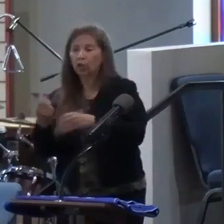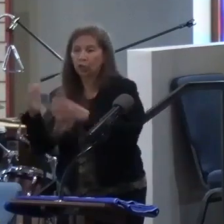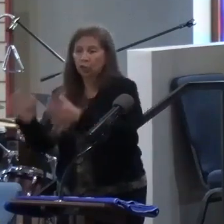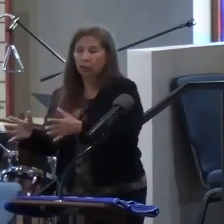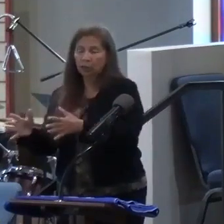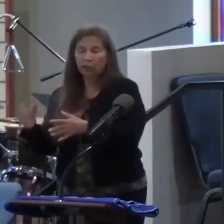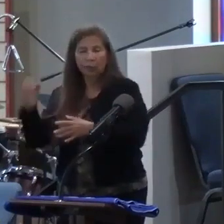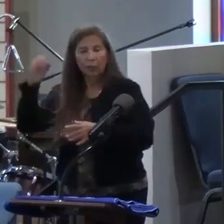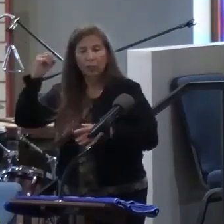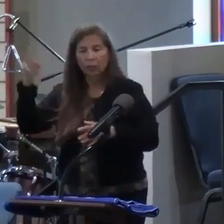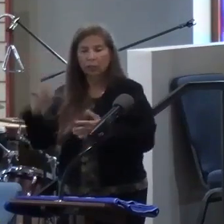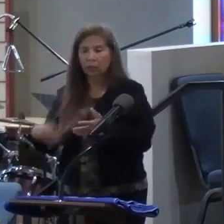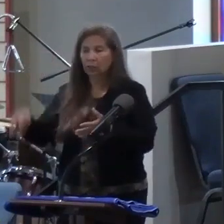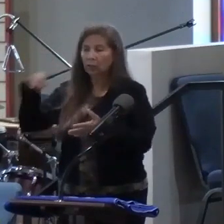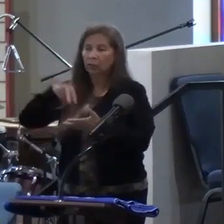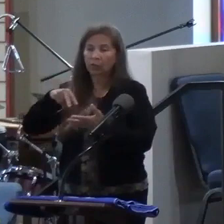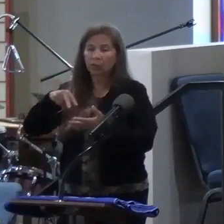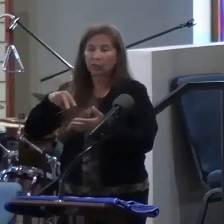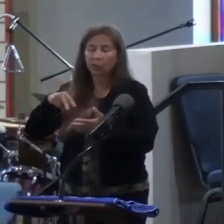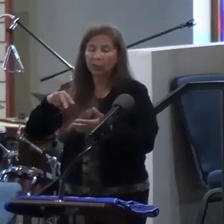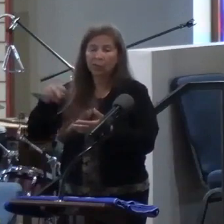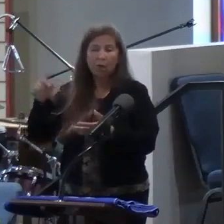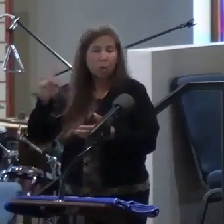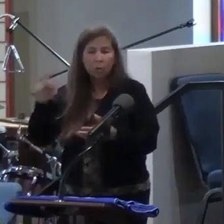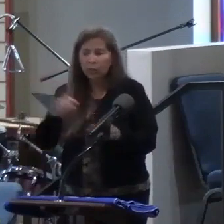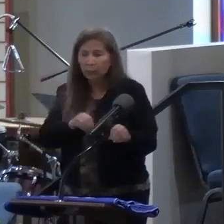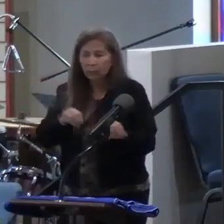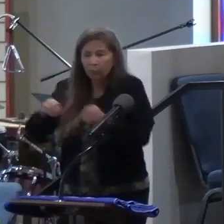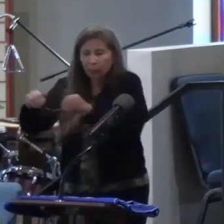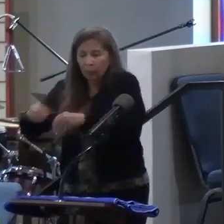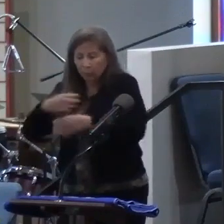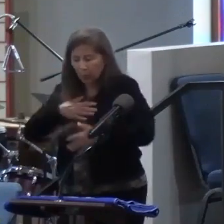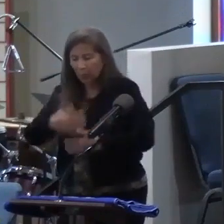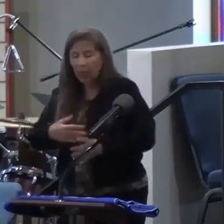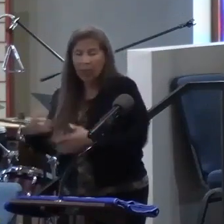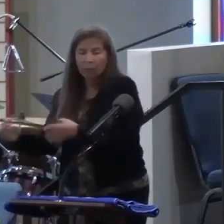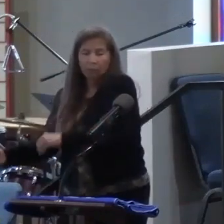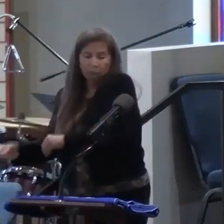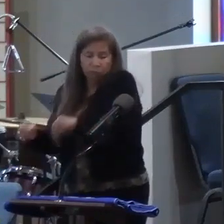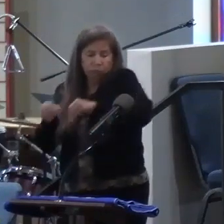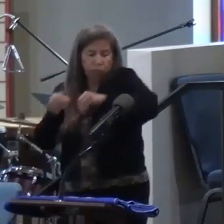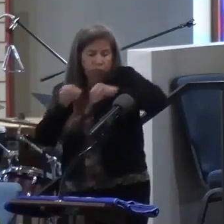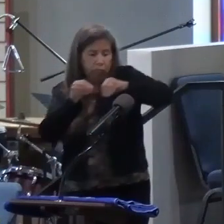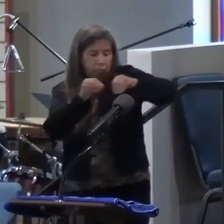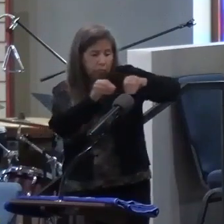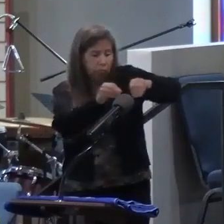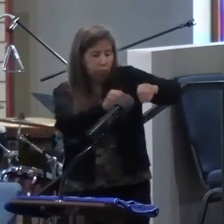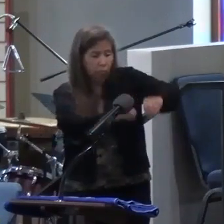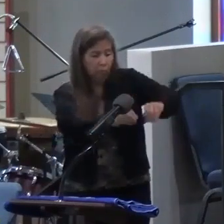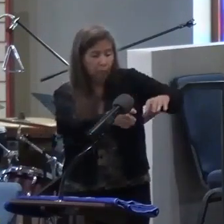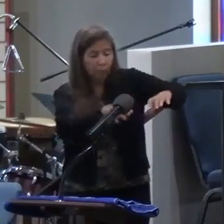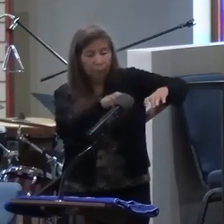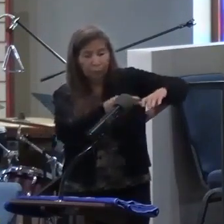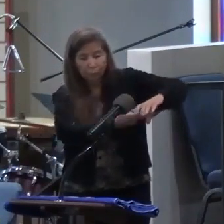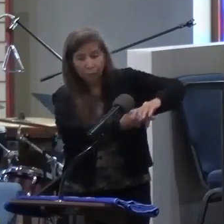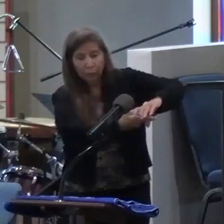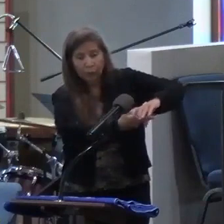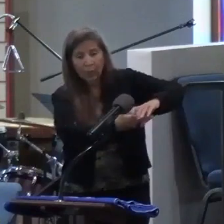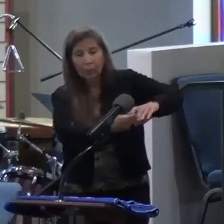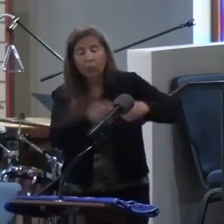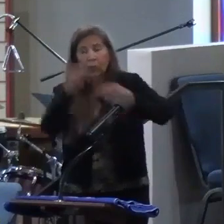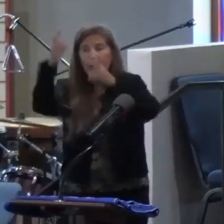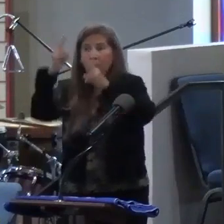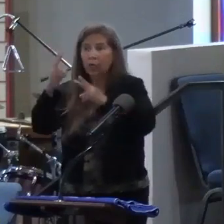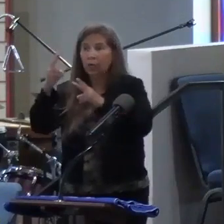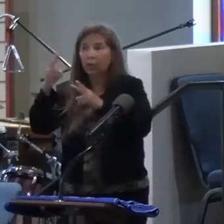understand the concept of resurrection. says, look, where'd you take the body? Did you take the body? I'll go get it. I want to put incense on it. I want to honor the man who changed